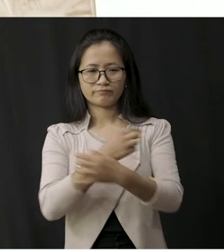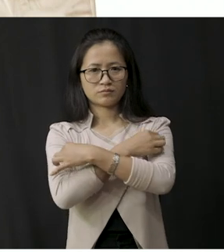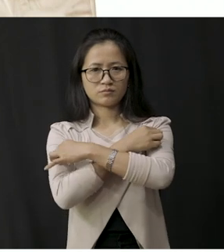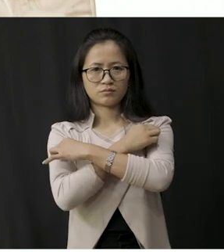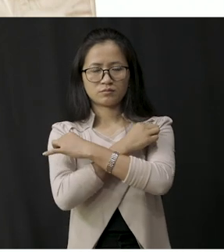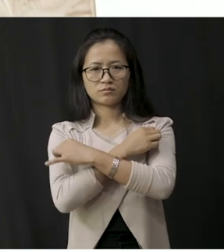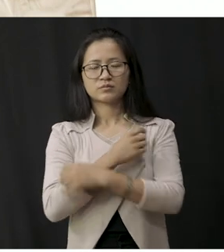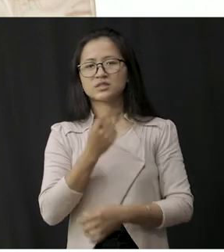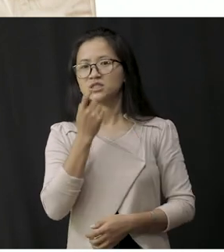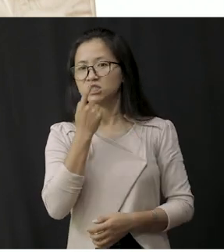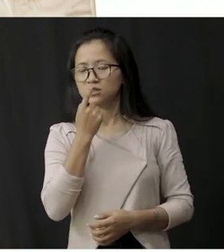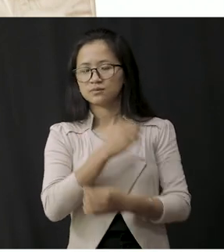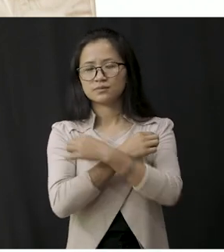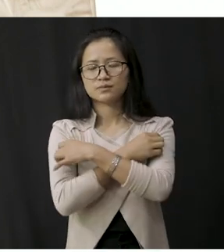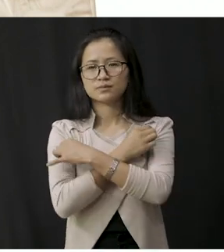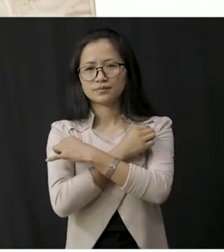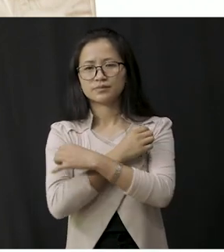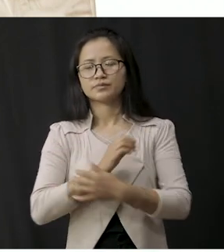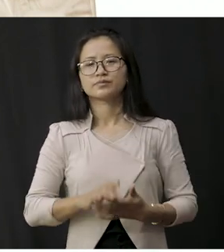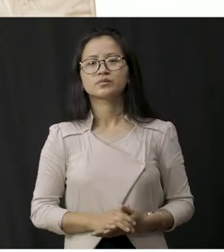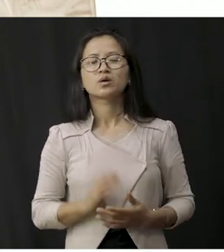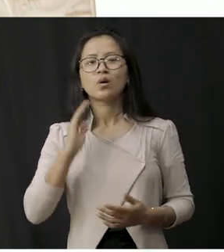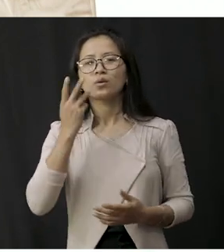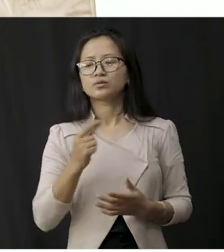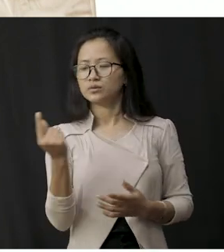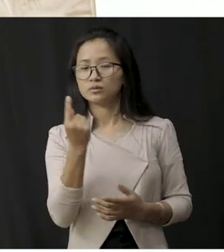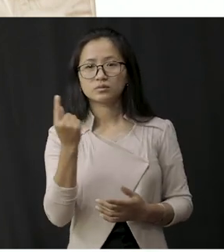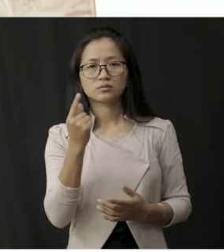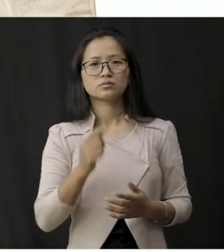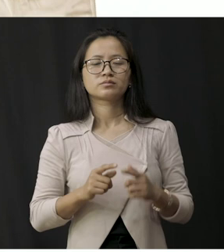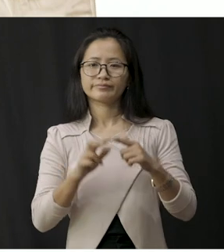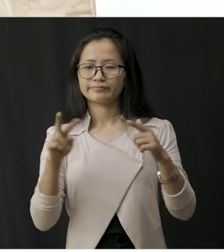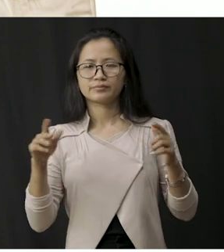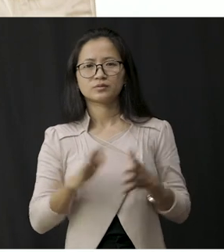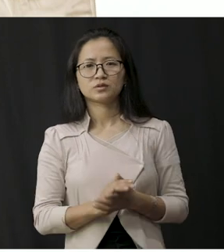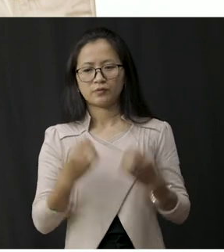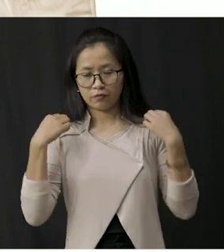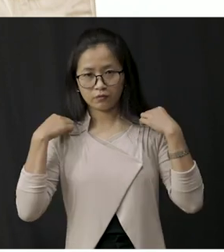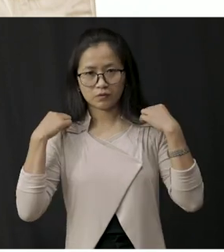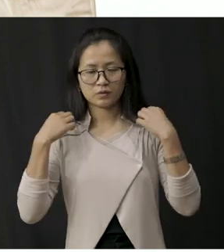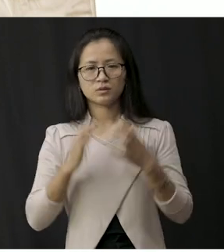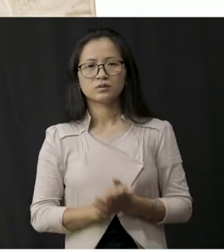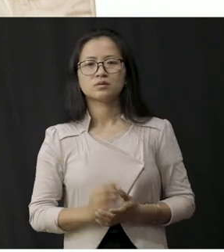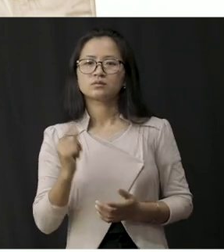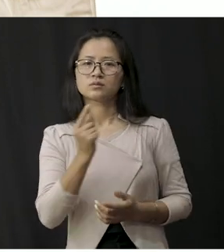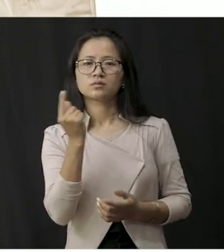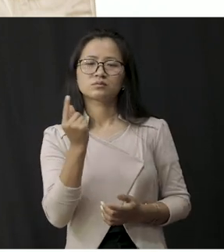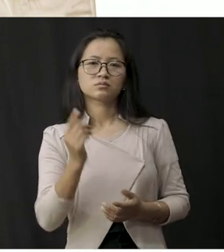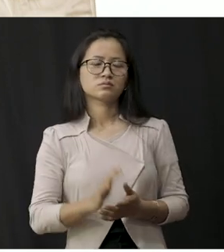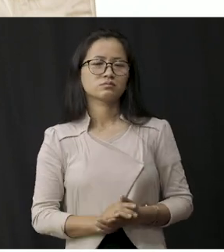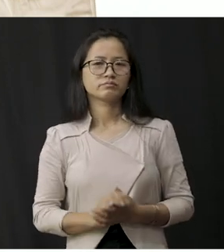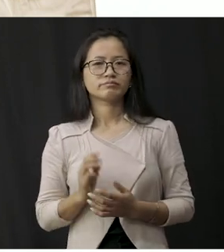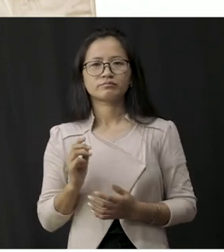a cotton t-shirt so students when do we use this type of clothes we will not use this type